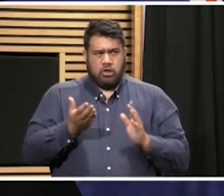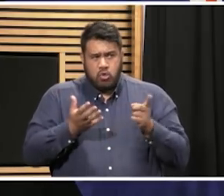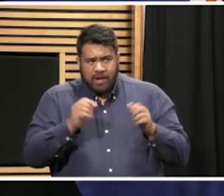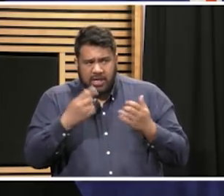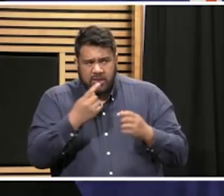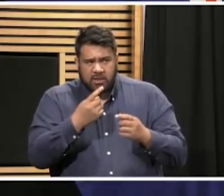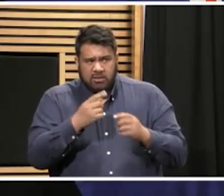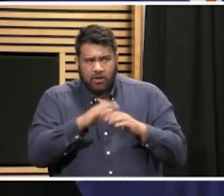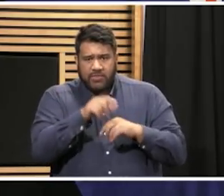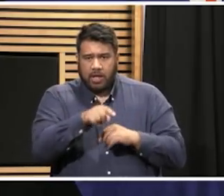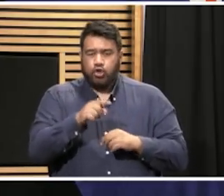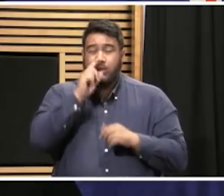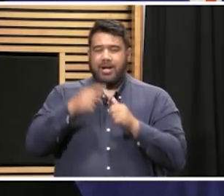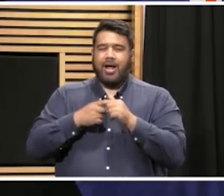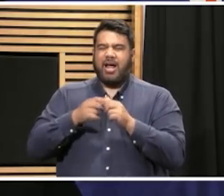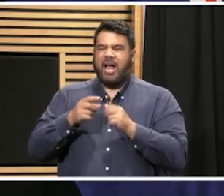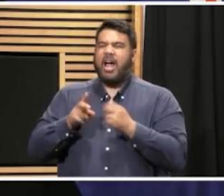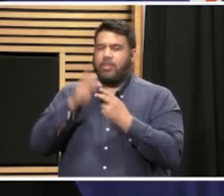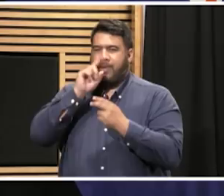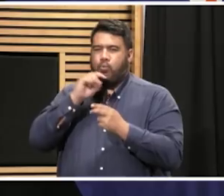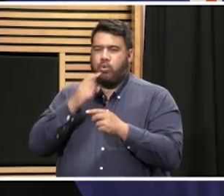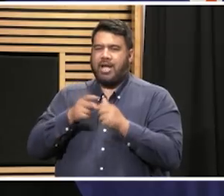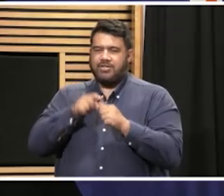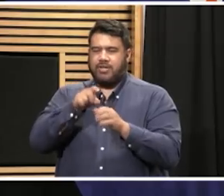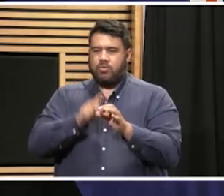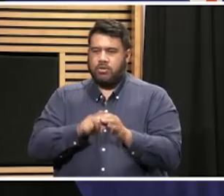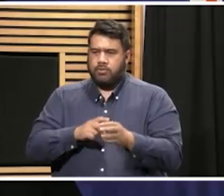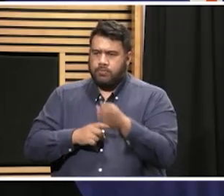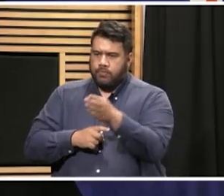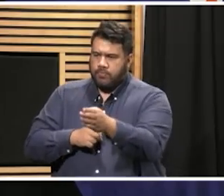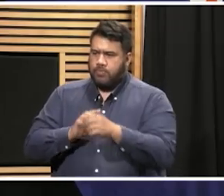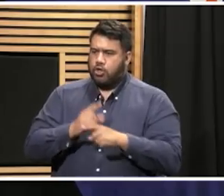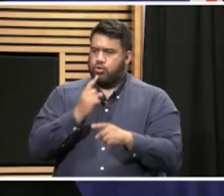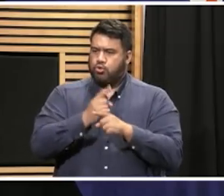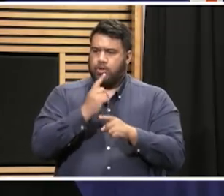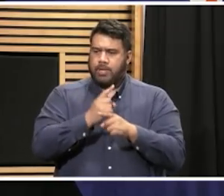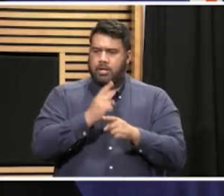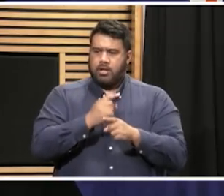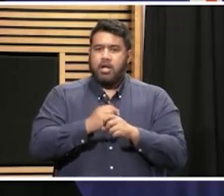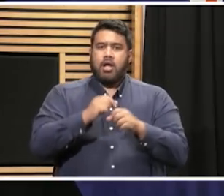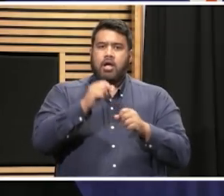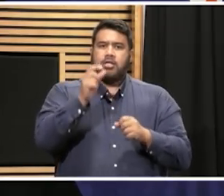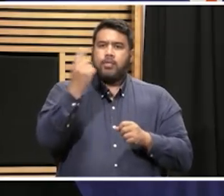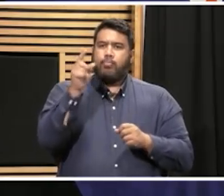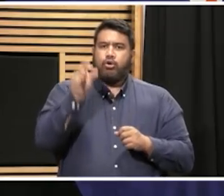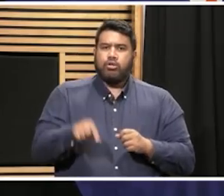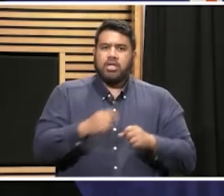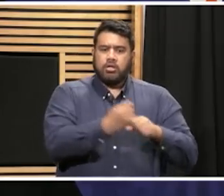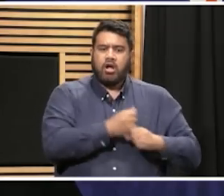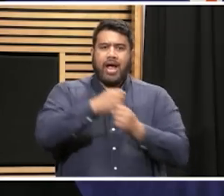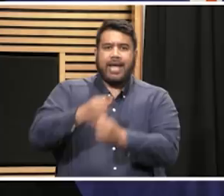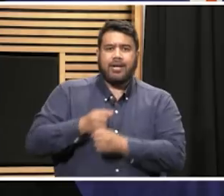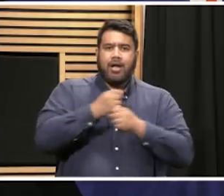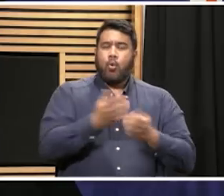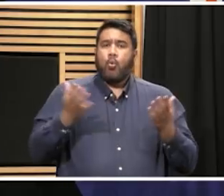point today. Commissioner, have you seen the reports of a kayaker having been rescued or for the coromandel and what's the advice for anyone to put to that? Yes, I have seen that